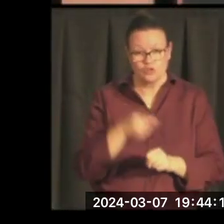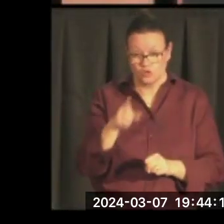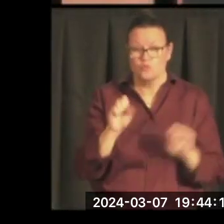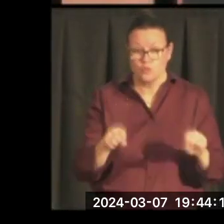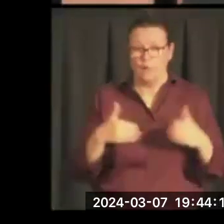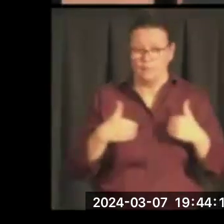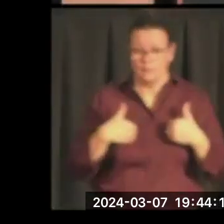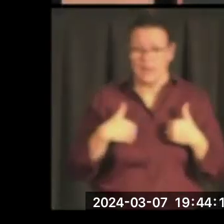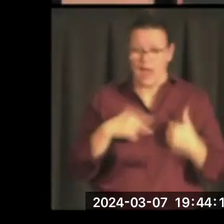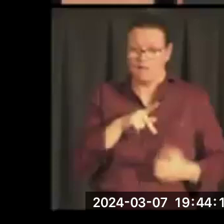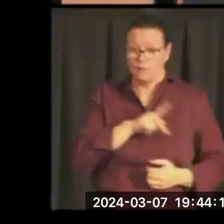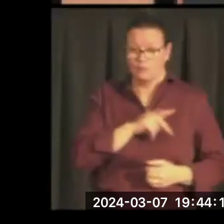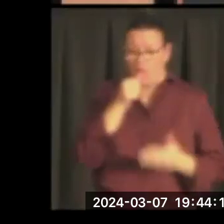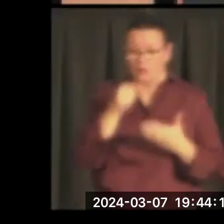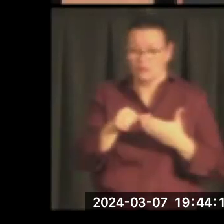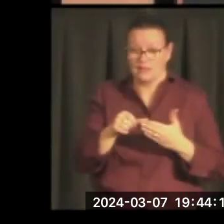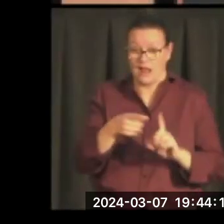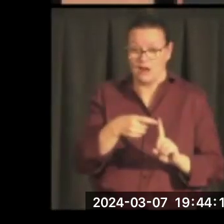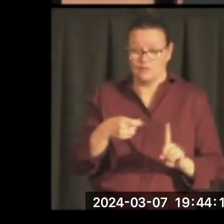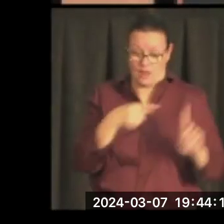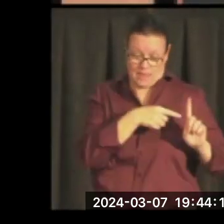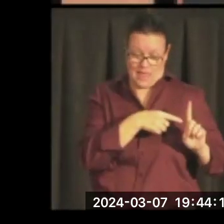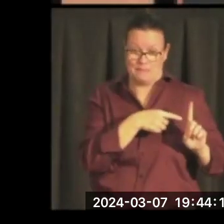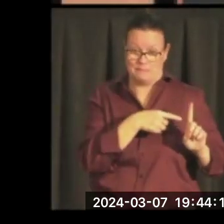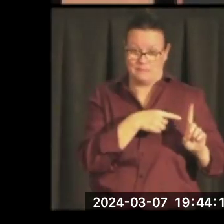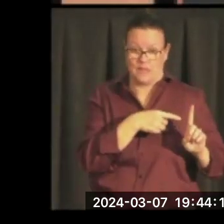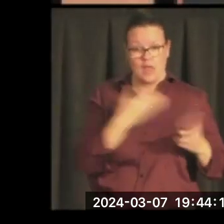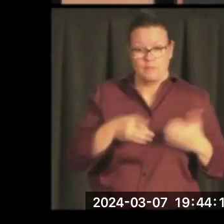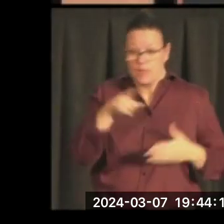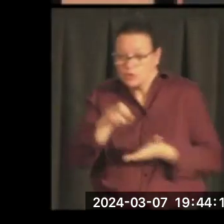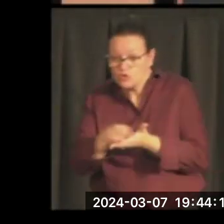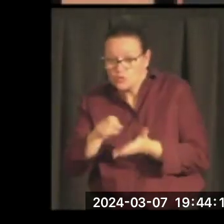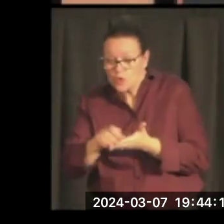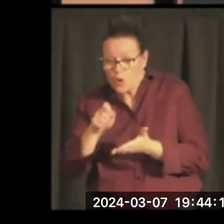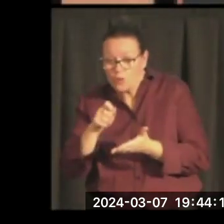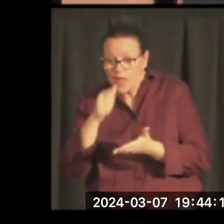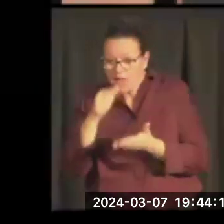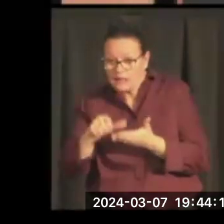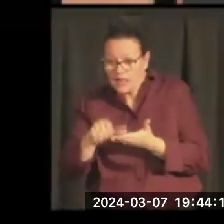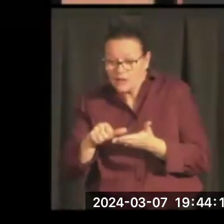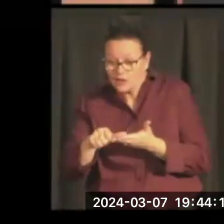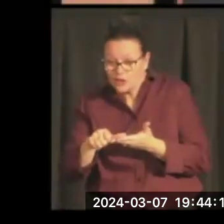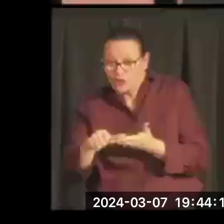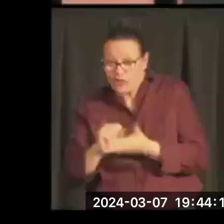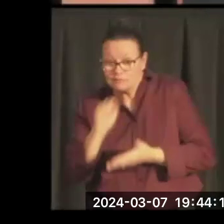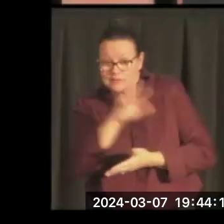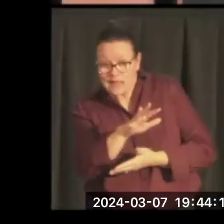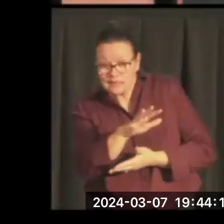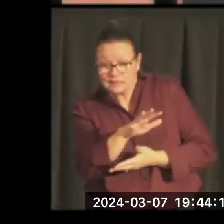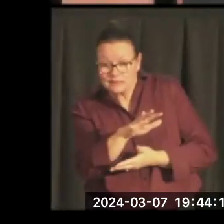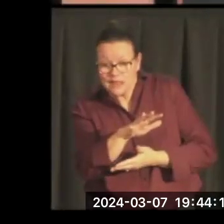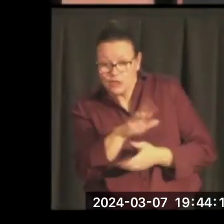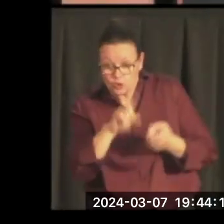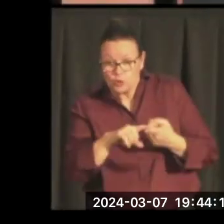Mansfield on some issue that you wrote him about and he wrote a personal letter back to you. That is,